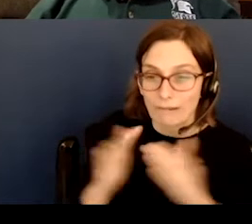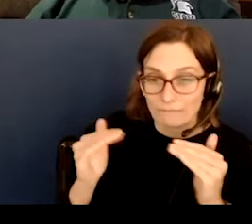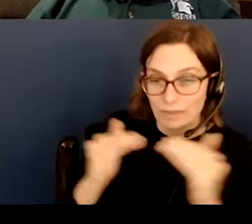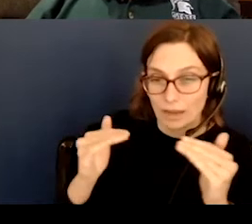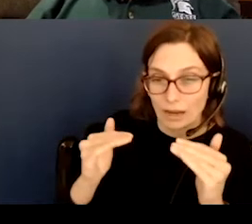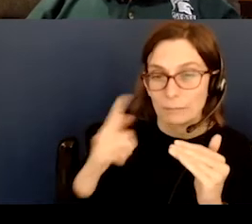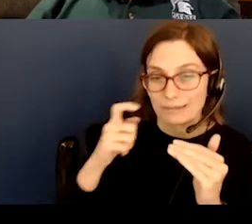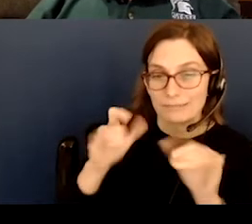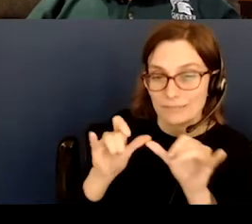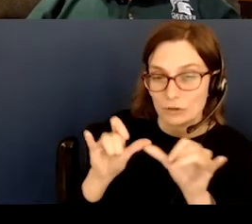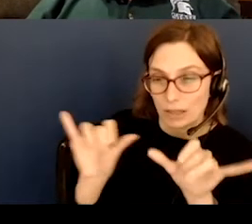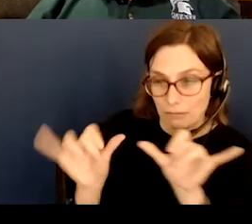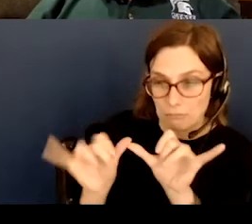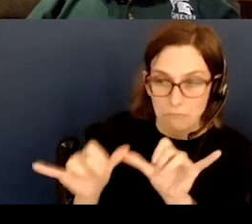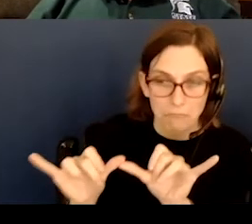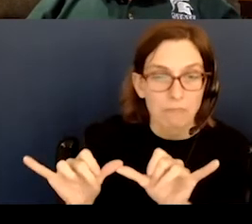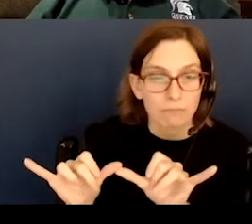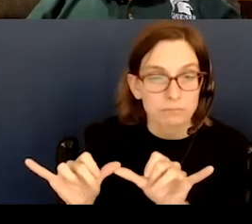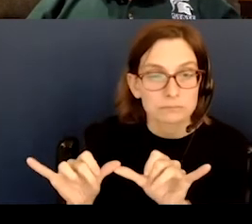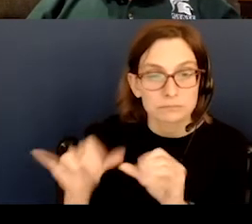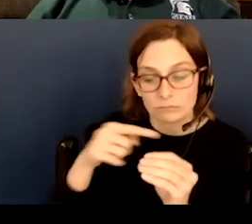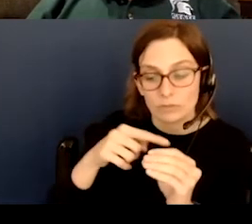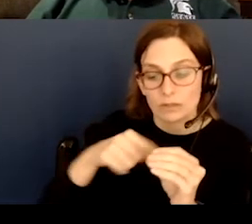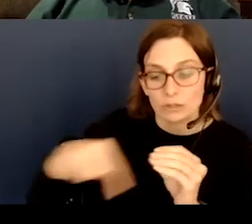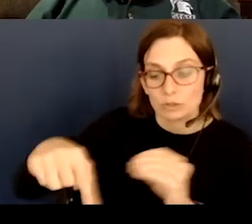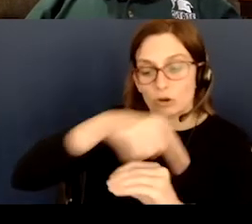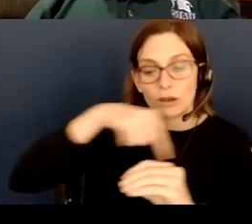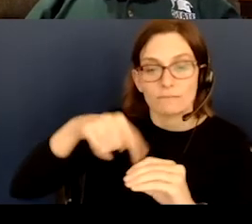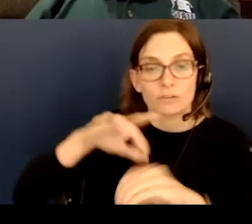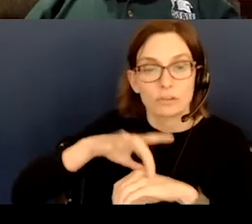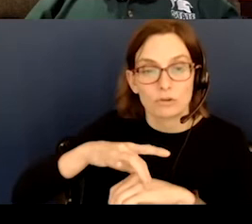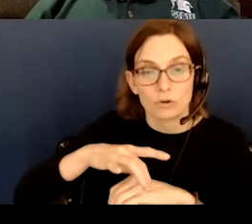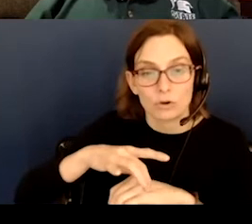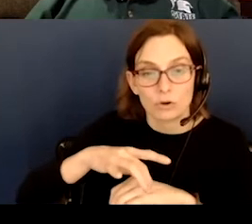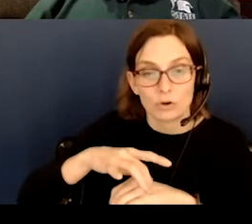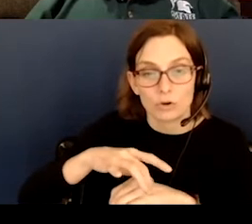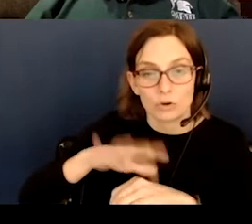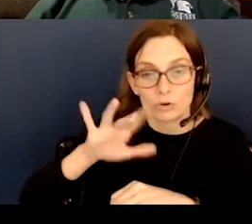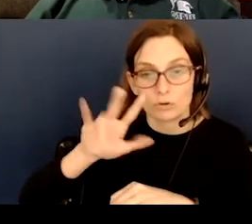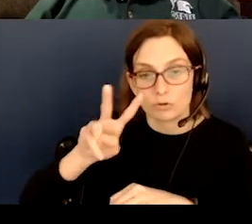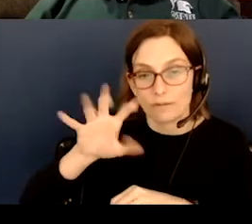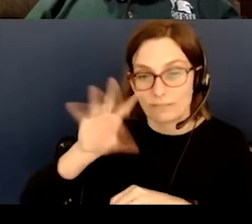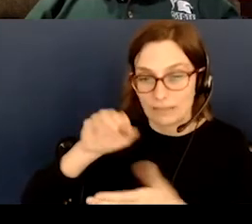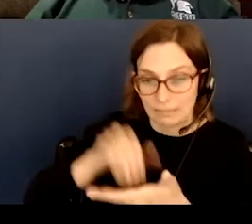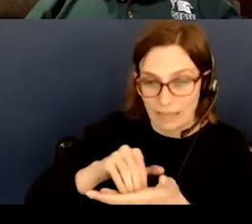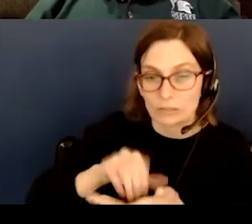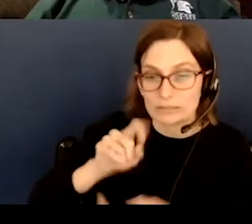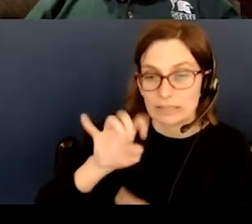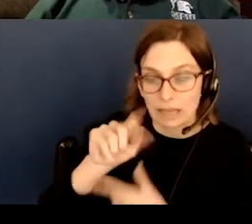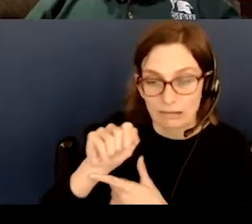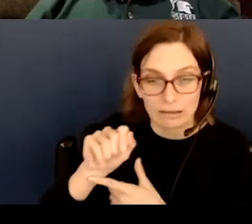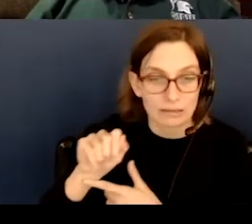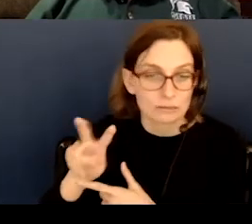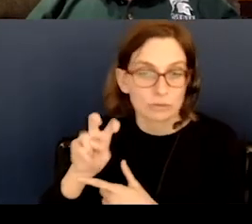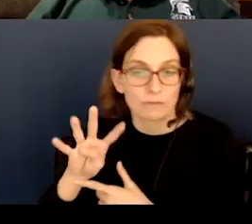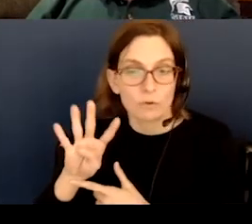He calculated the circumference of the earth to be a quarter of a million stadia, which is 24,500 miles, and our modern value